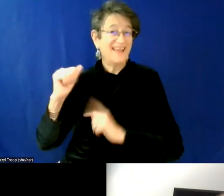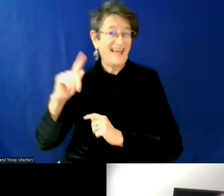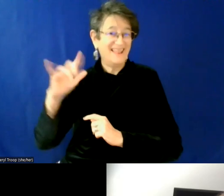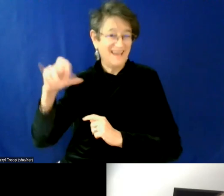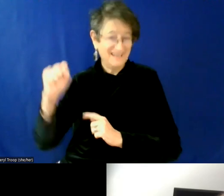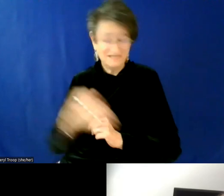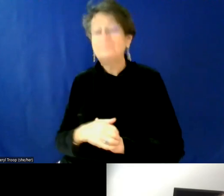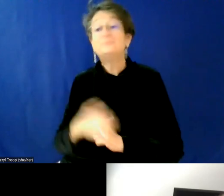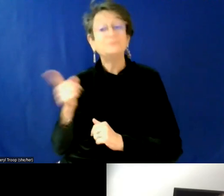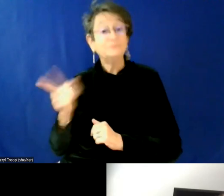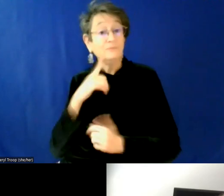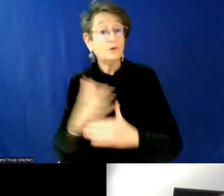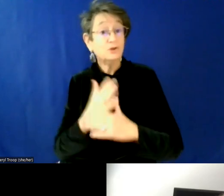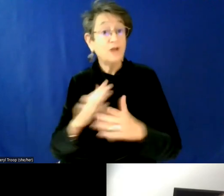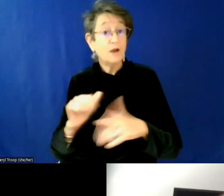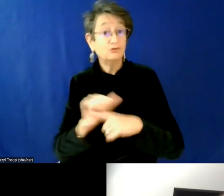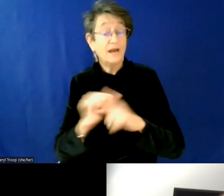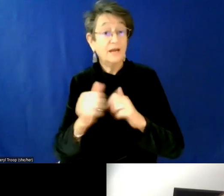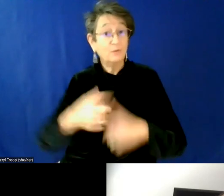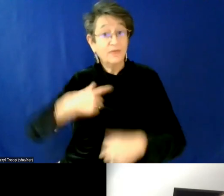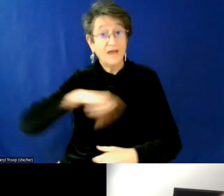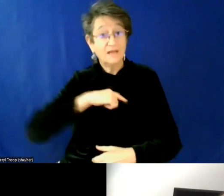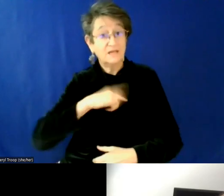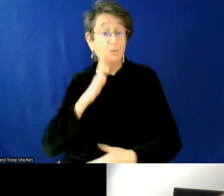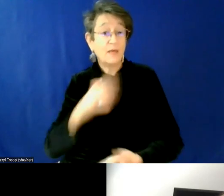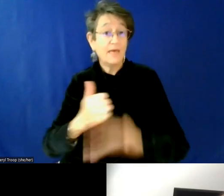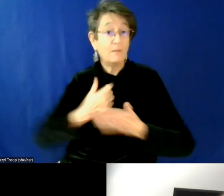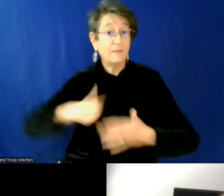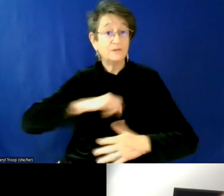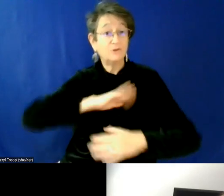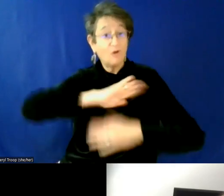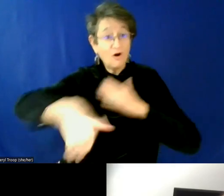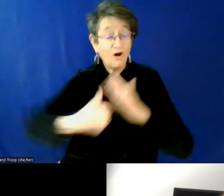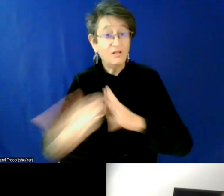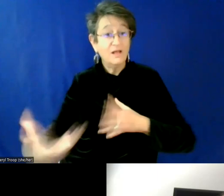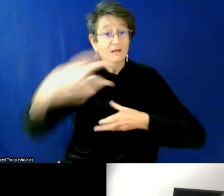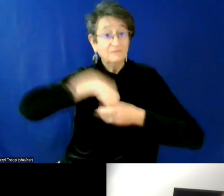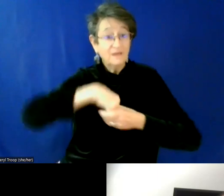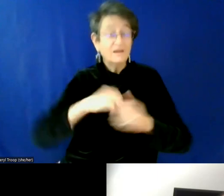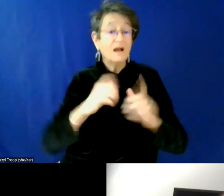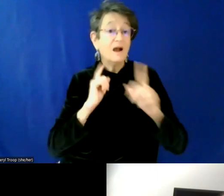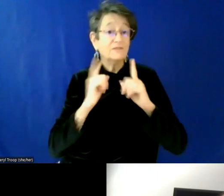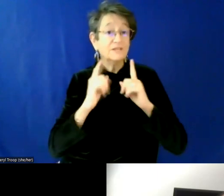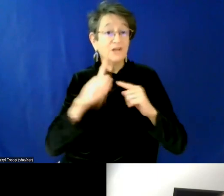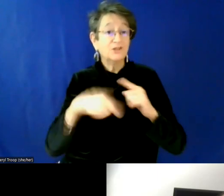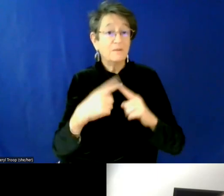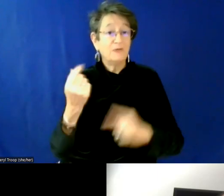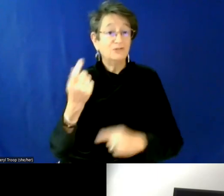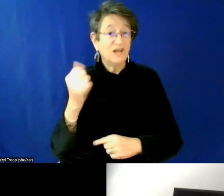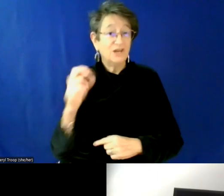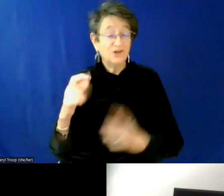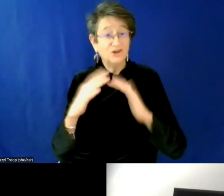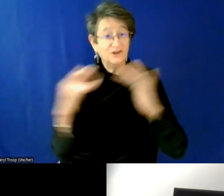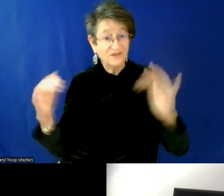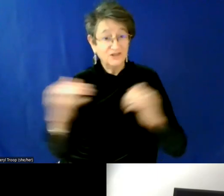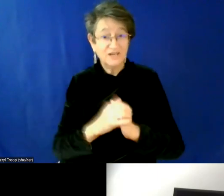training with us today, including two schools that will help us all have meaningful conversations about gender and diversity. So Sarah, um,